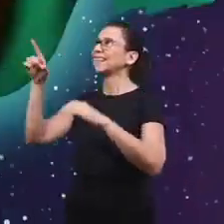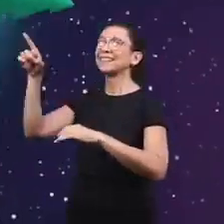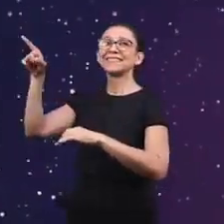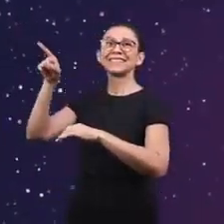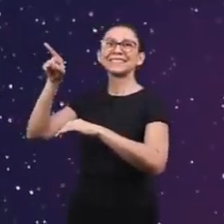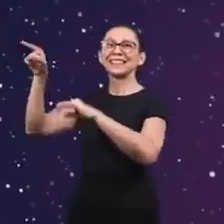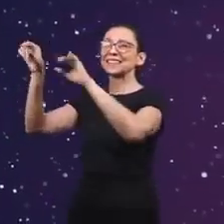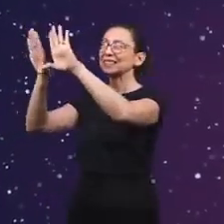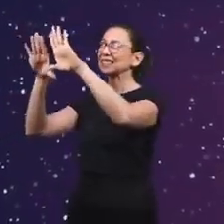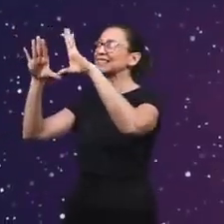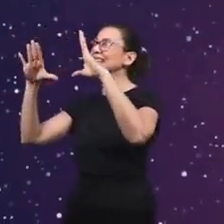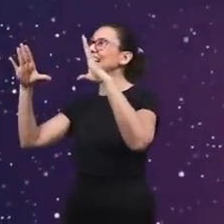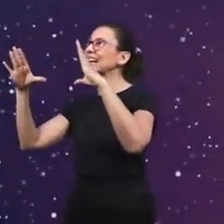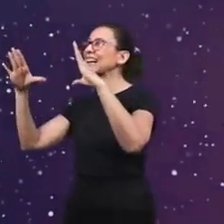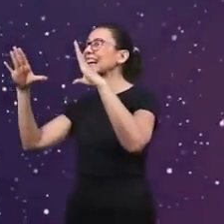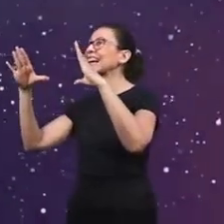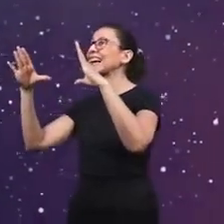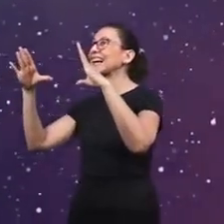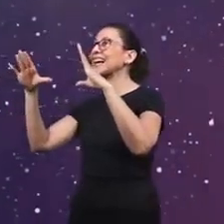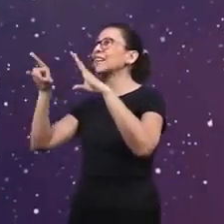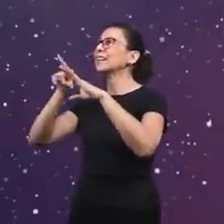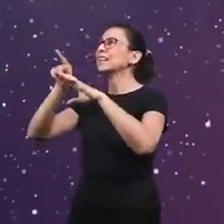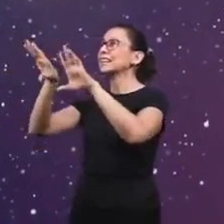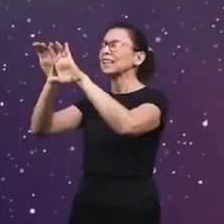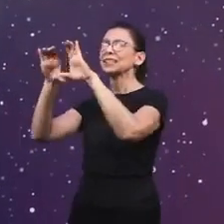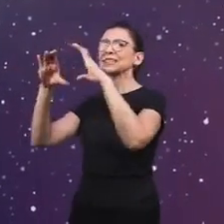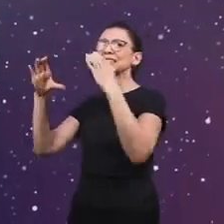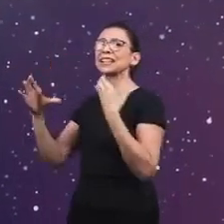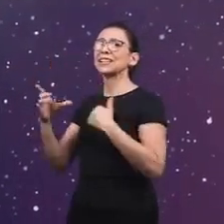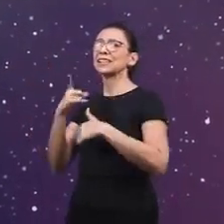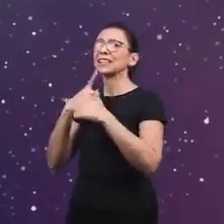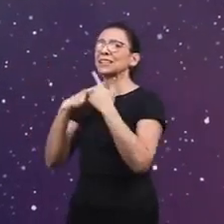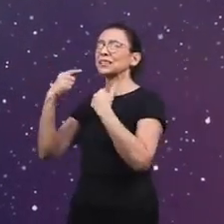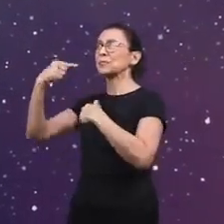In heaven. In heaven.